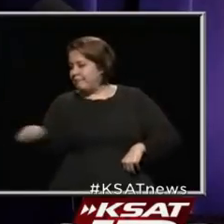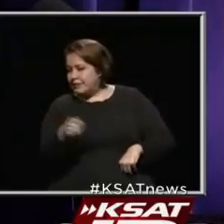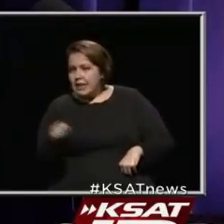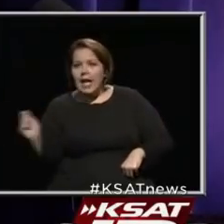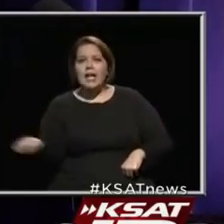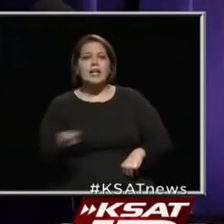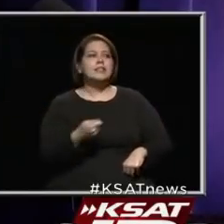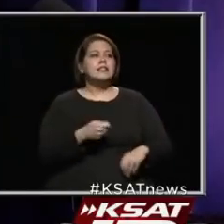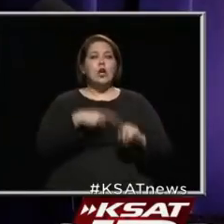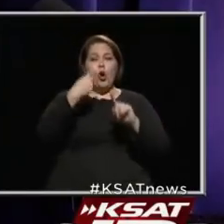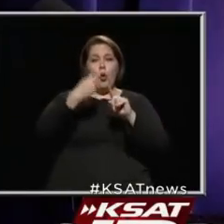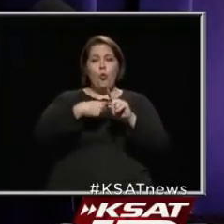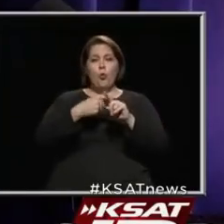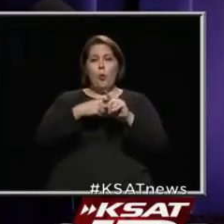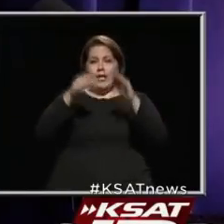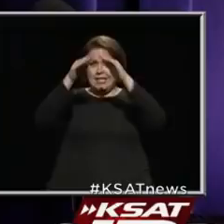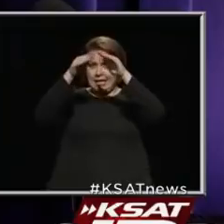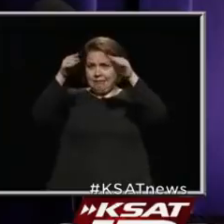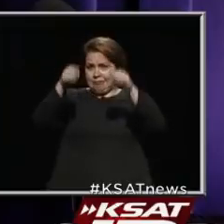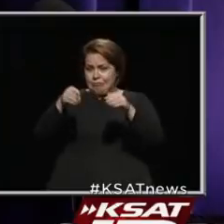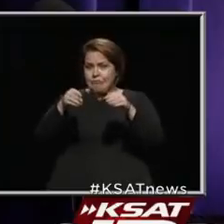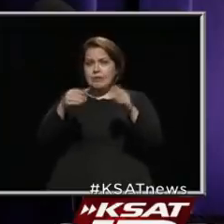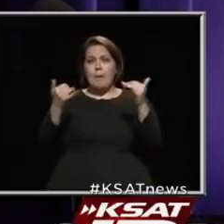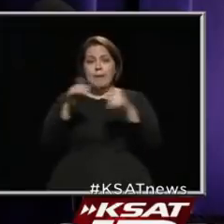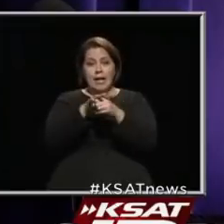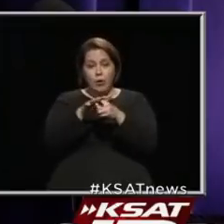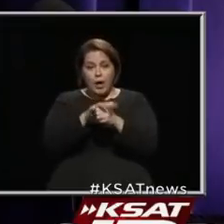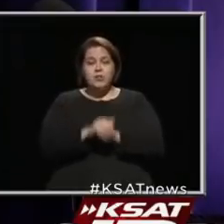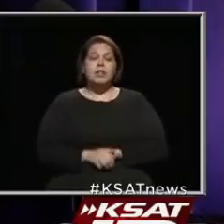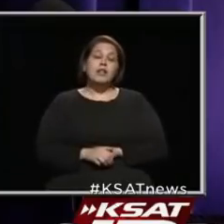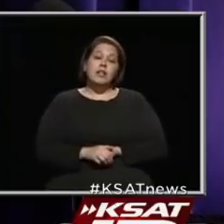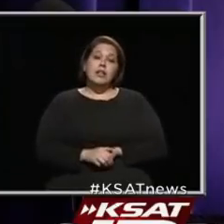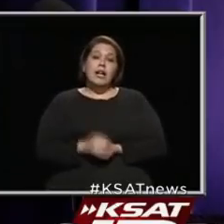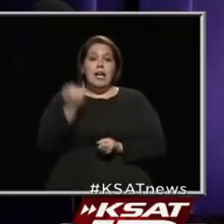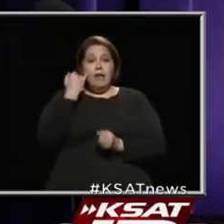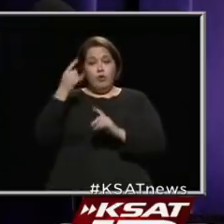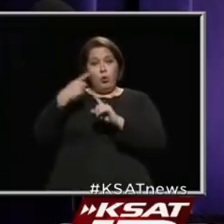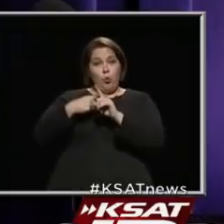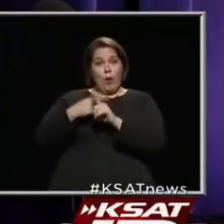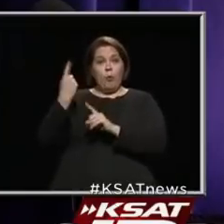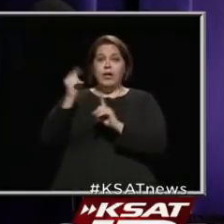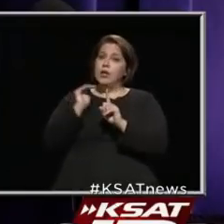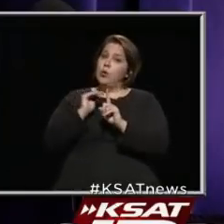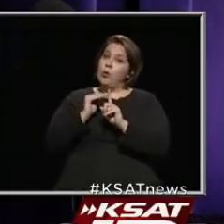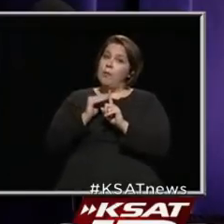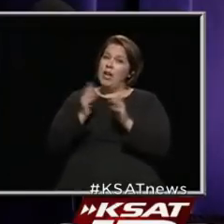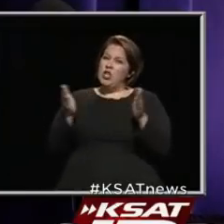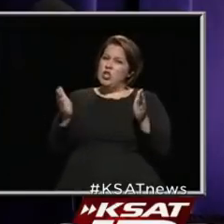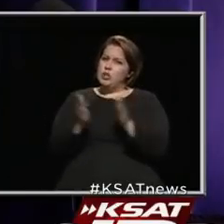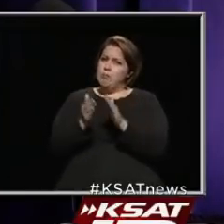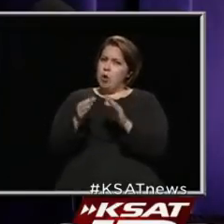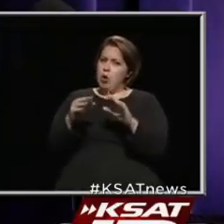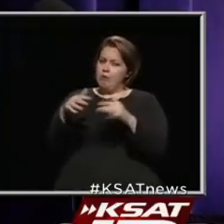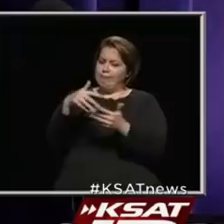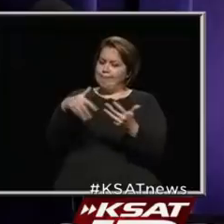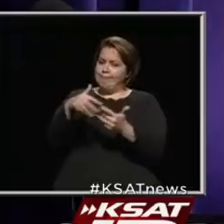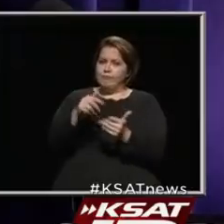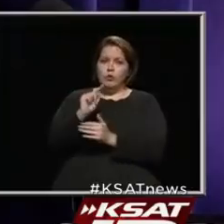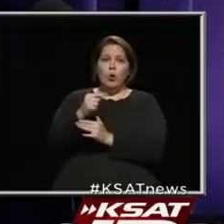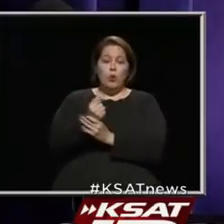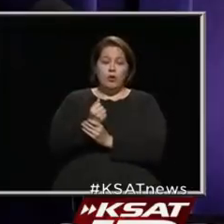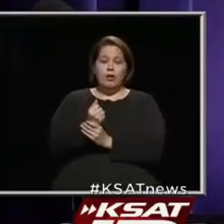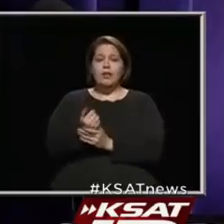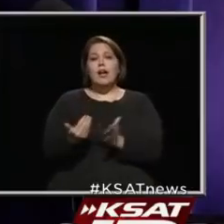rental of the pavilions, playgrounds. Of course, if you rent a pavilion, reminder that it's small gatherings only. And again,